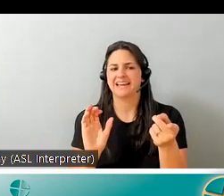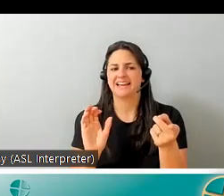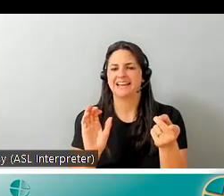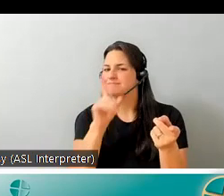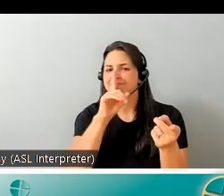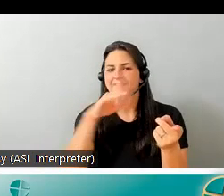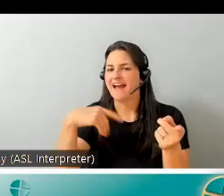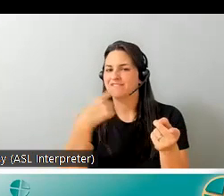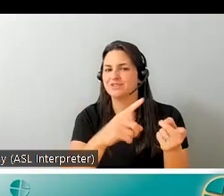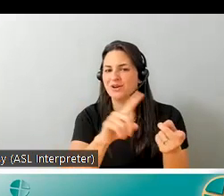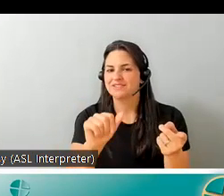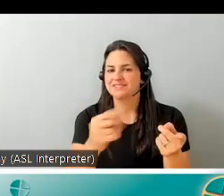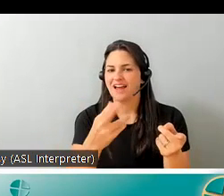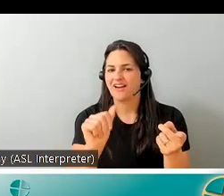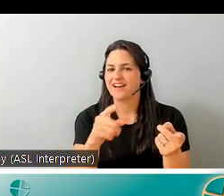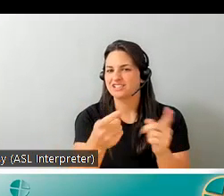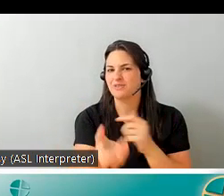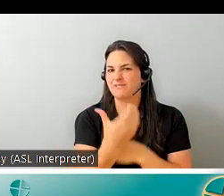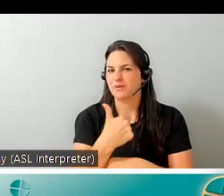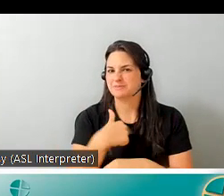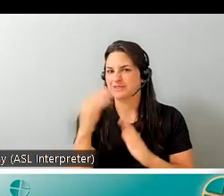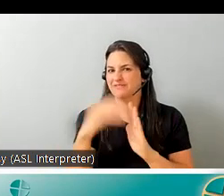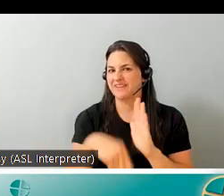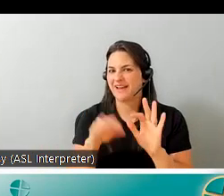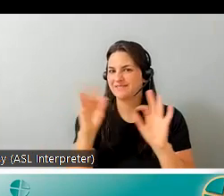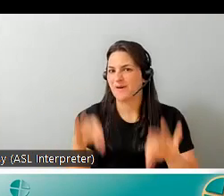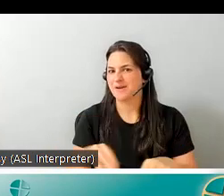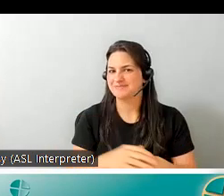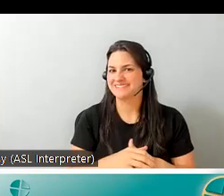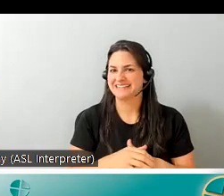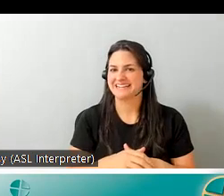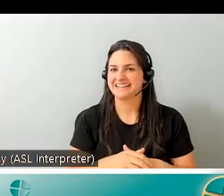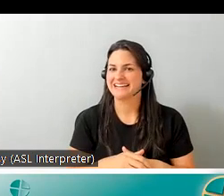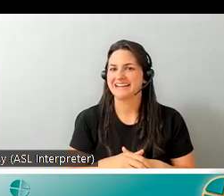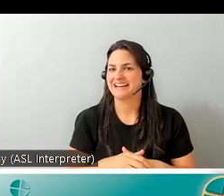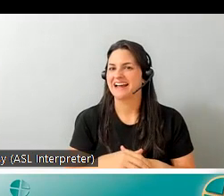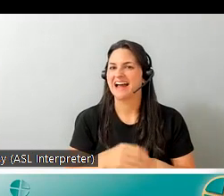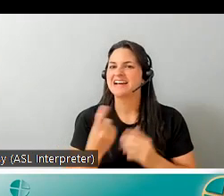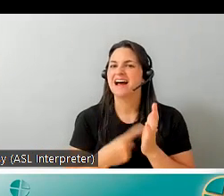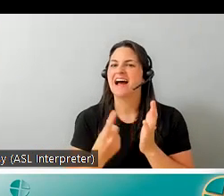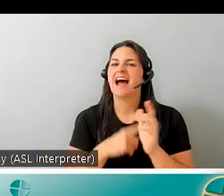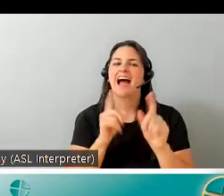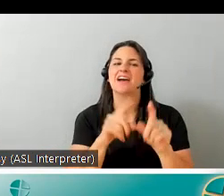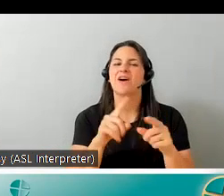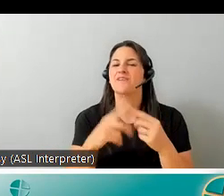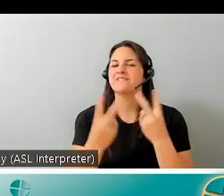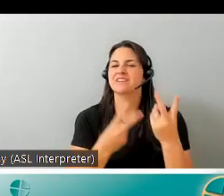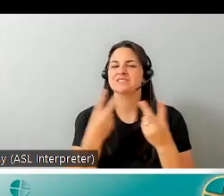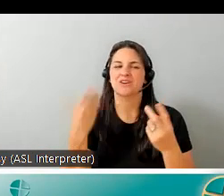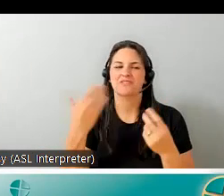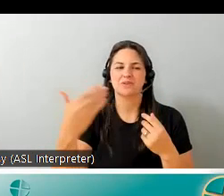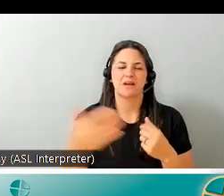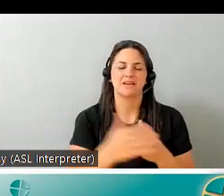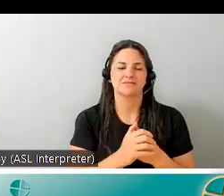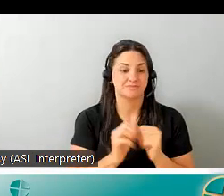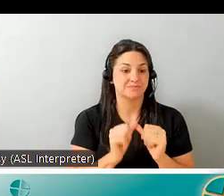zara about her she'd make me fill out a form um but just uh go i go visit her once in a while um let's